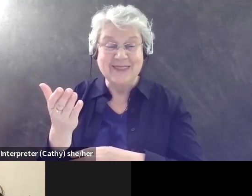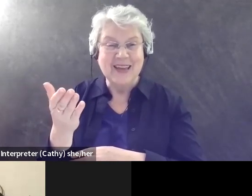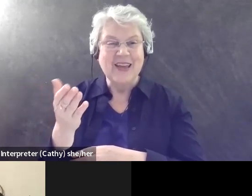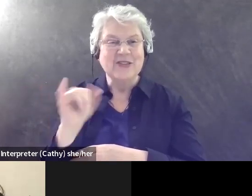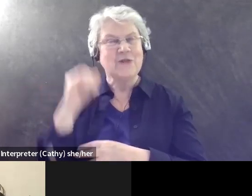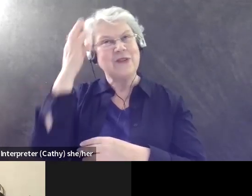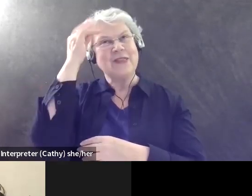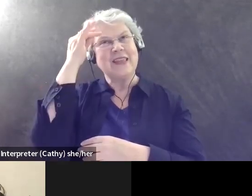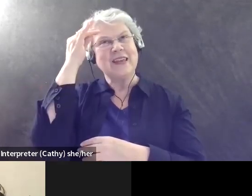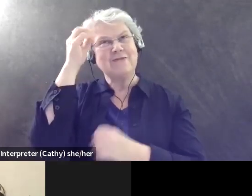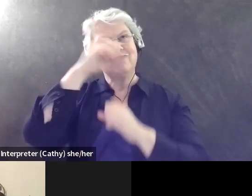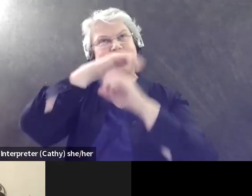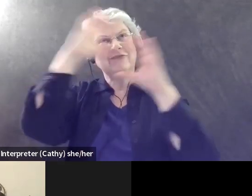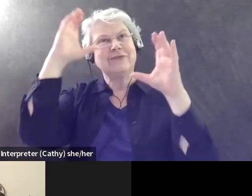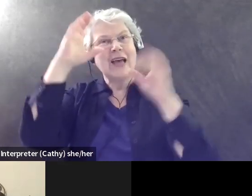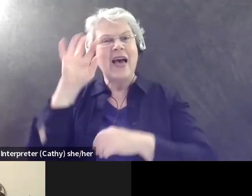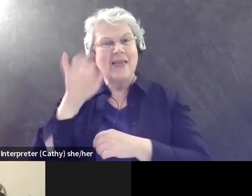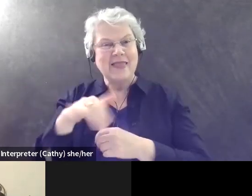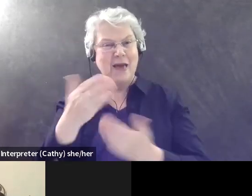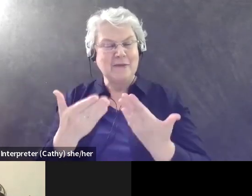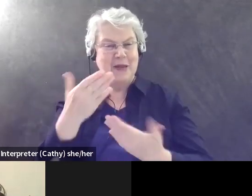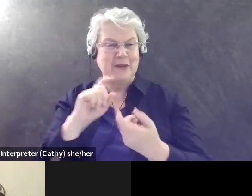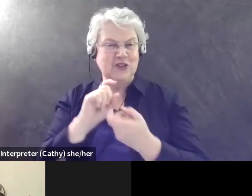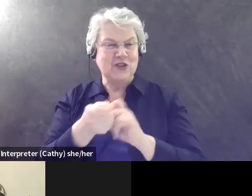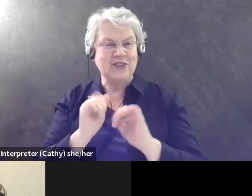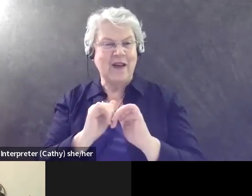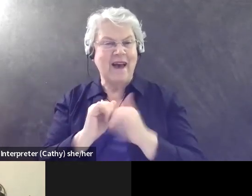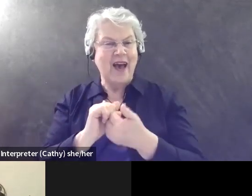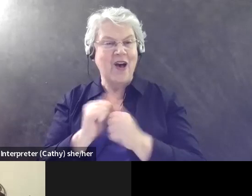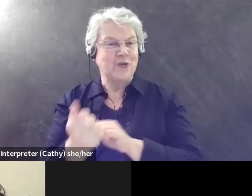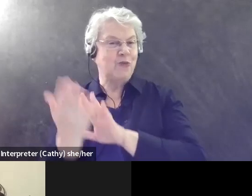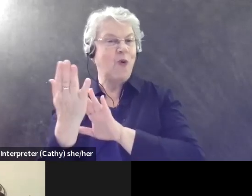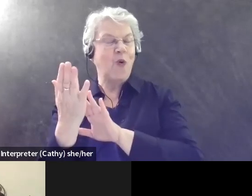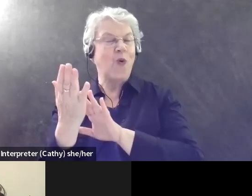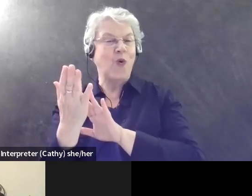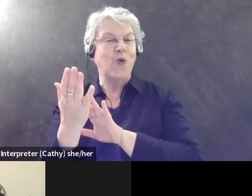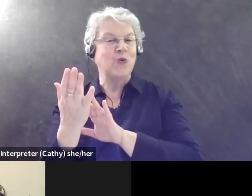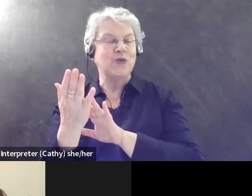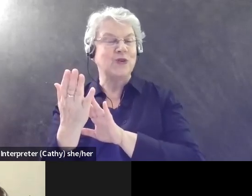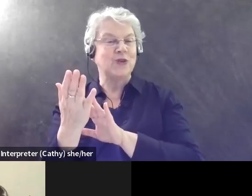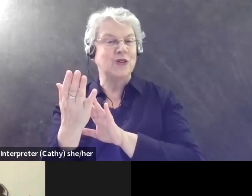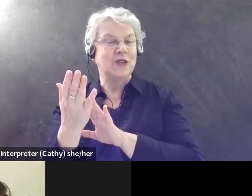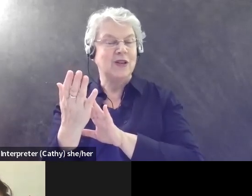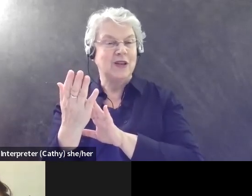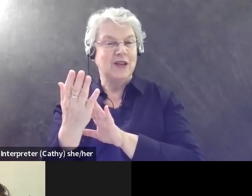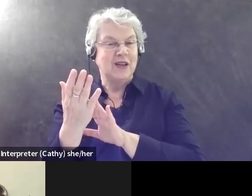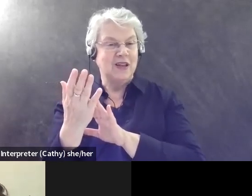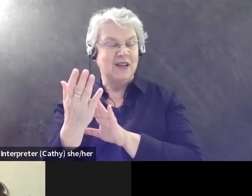um, it, it might change the way that you kind of approach it as, as an outing leader or, um,